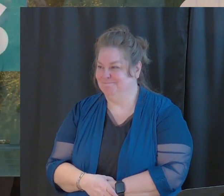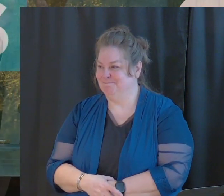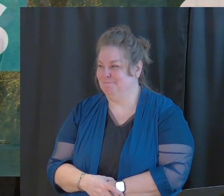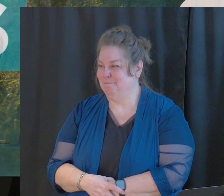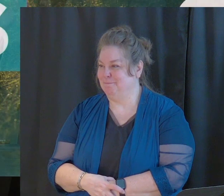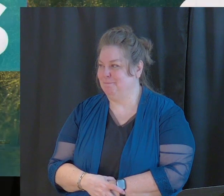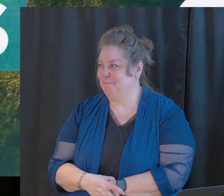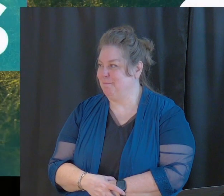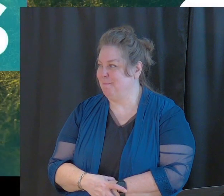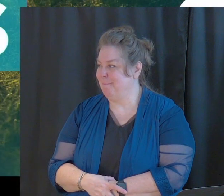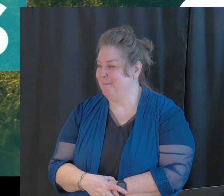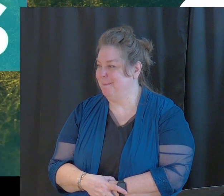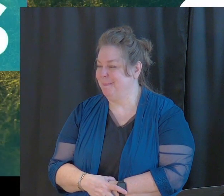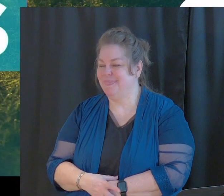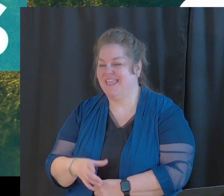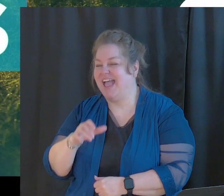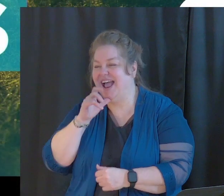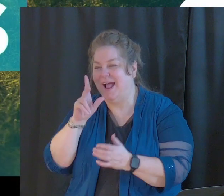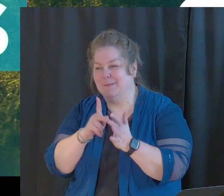that's not what I'm saying.